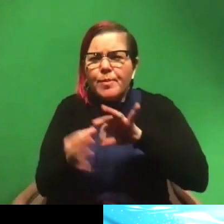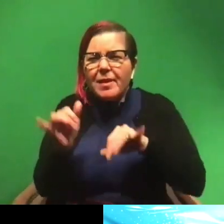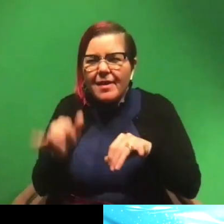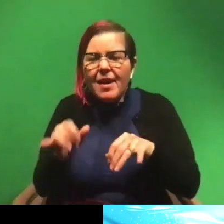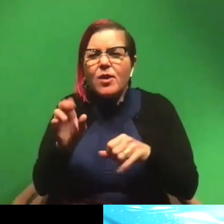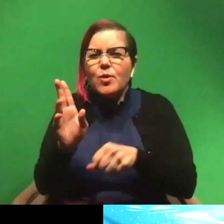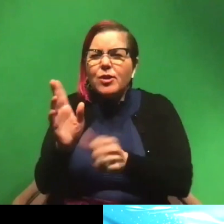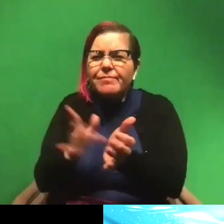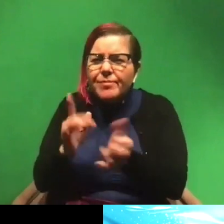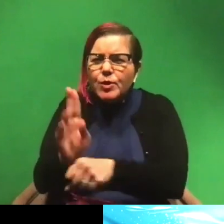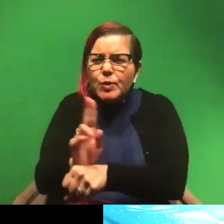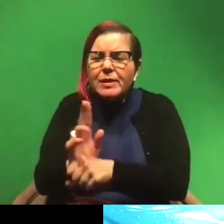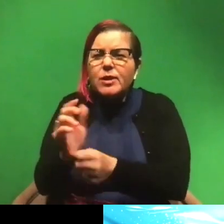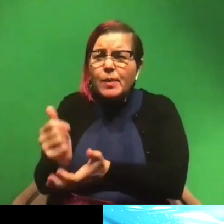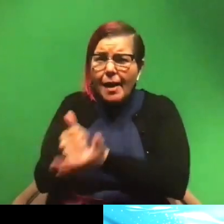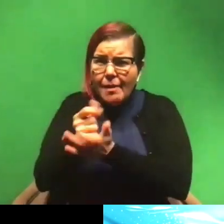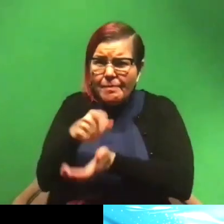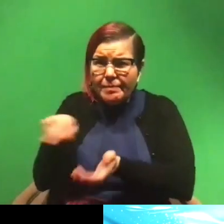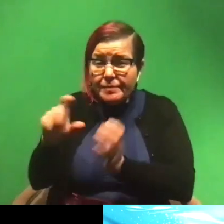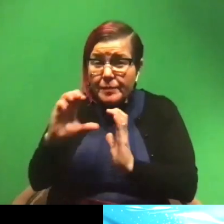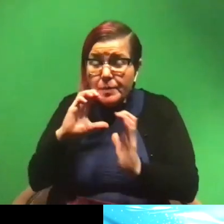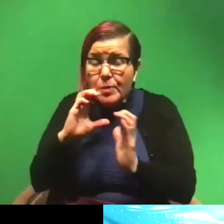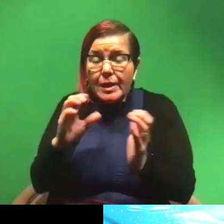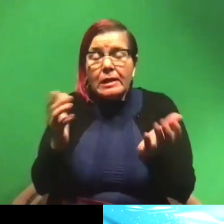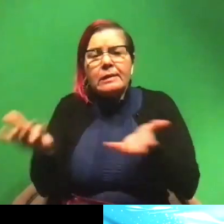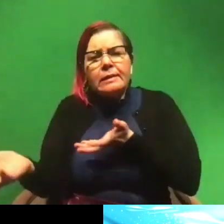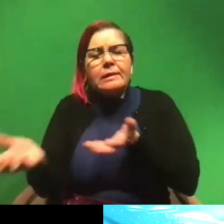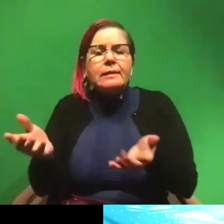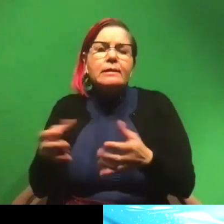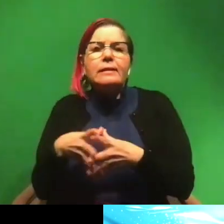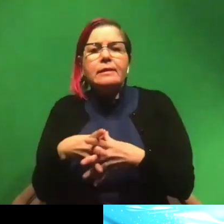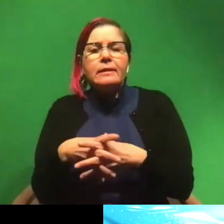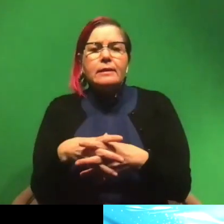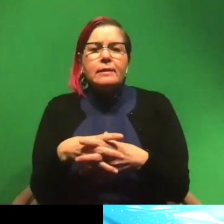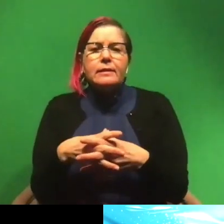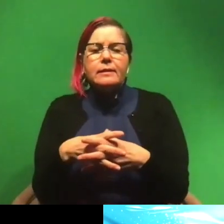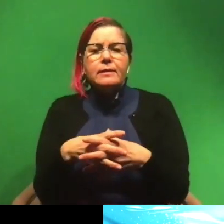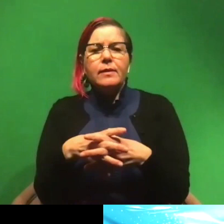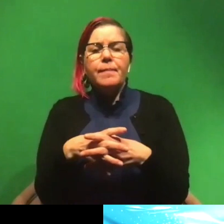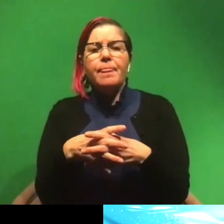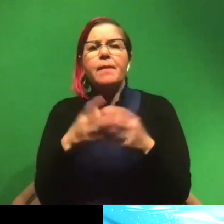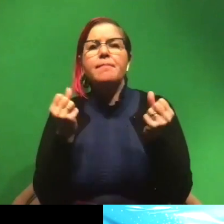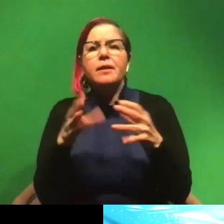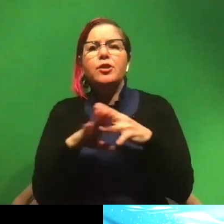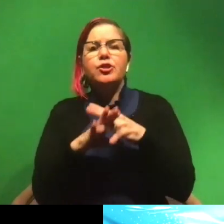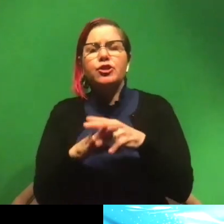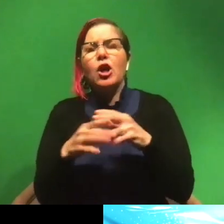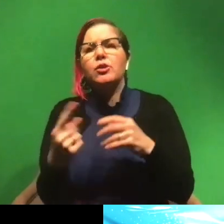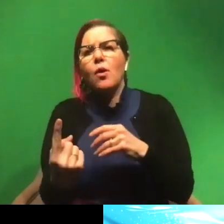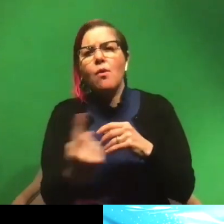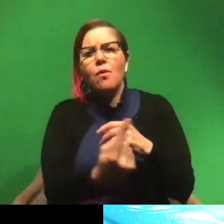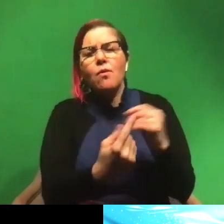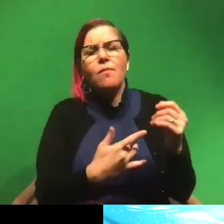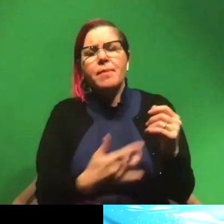some way that helps them communicate. Uh, we do have some, a lot of sharks are solitary, but there are